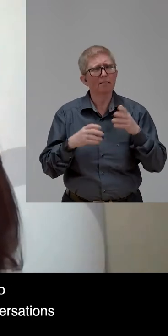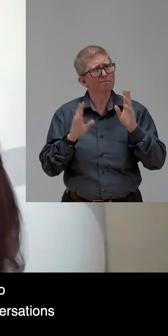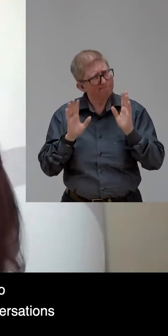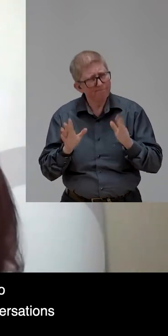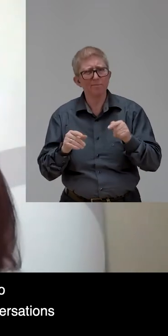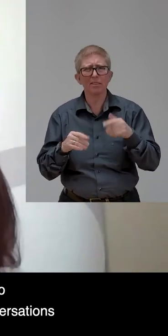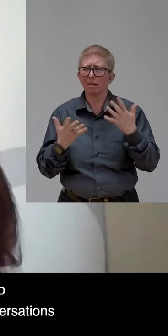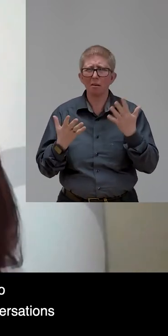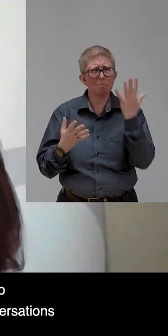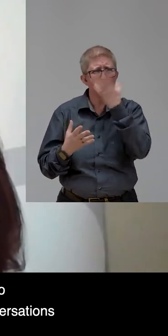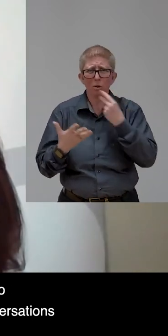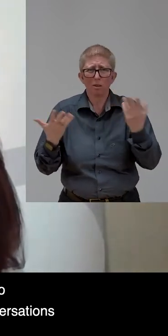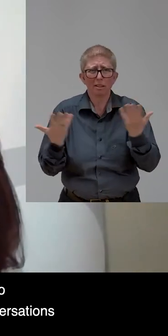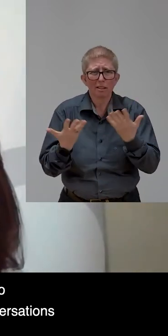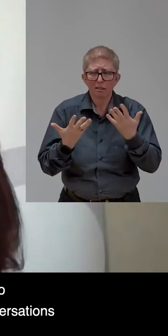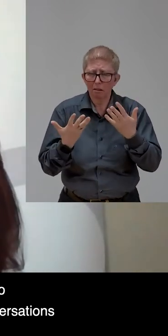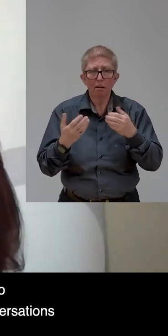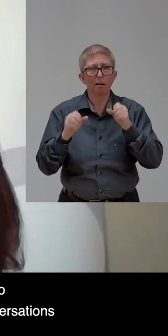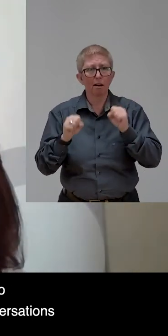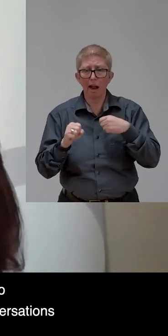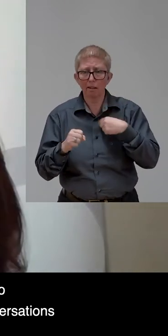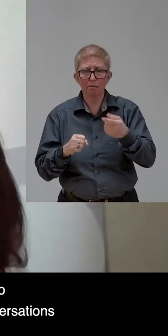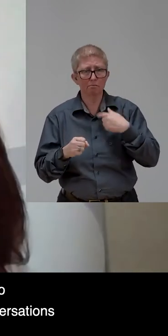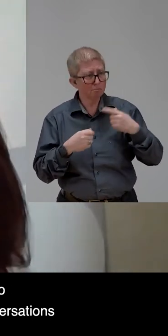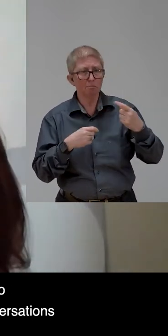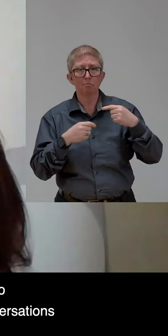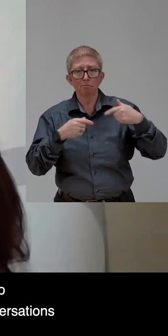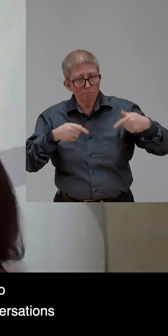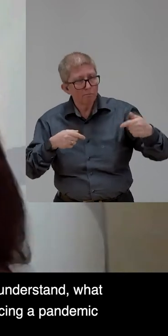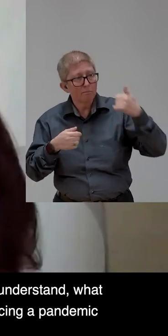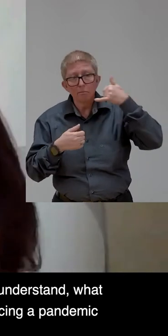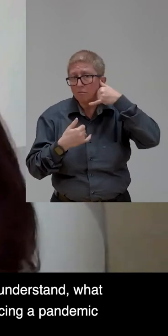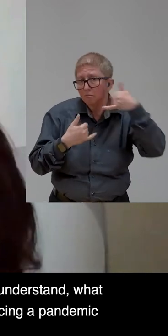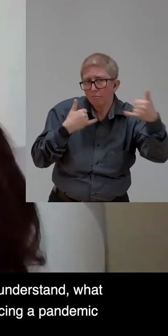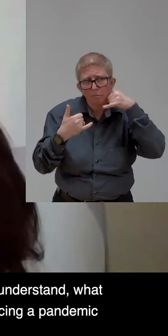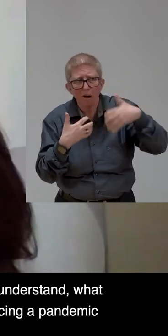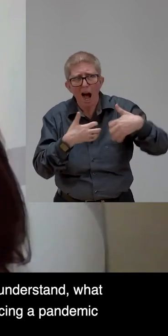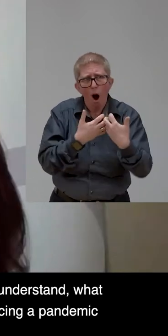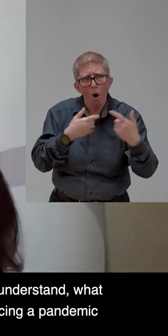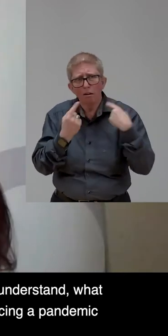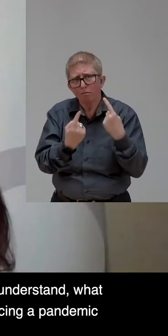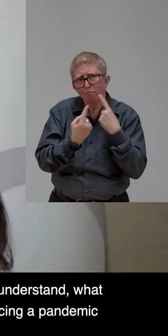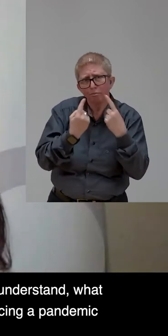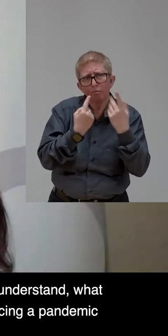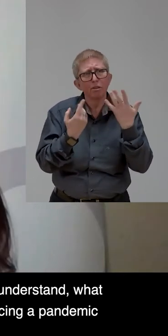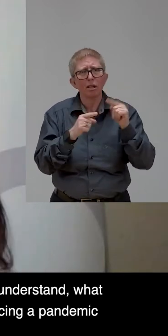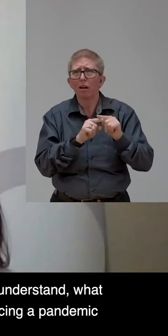pick up the phone and give a call to different organizations in the U.S., in Austria,